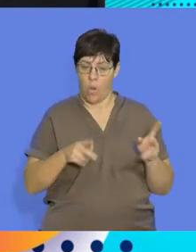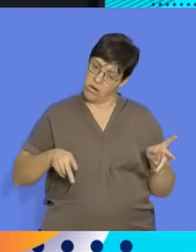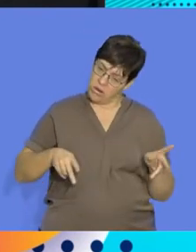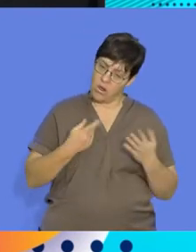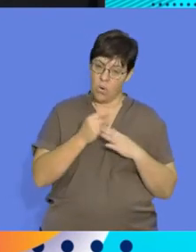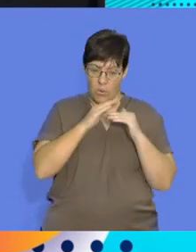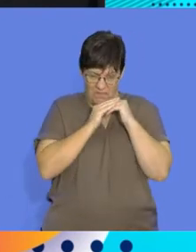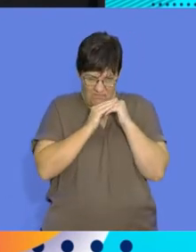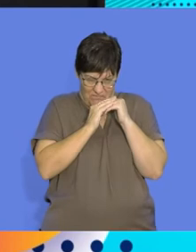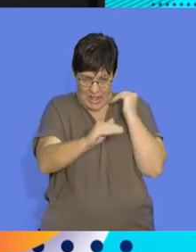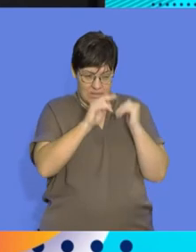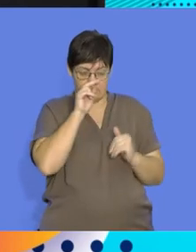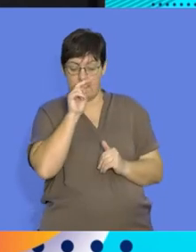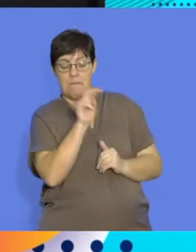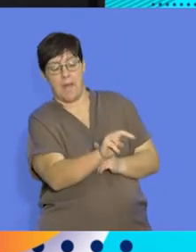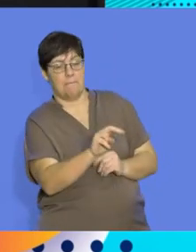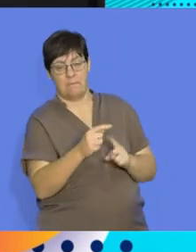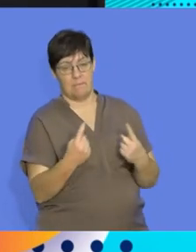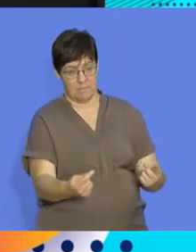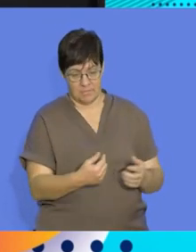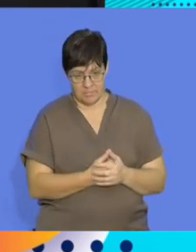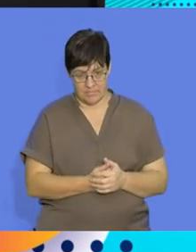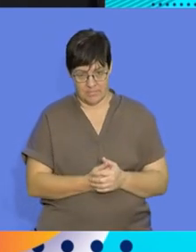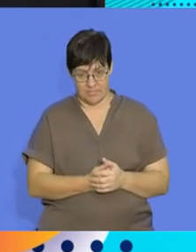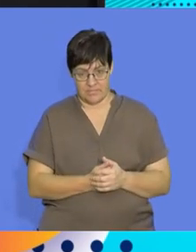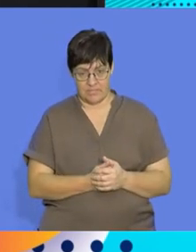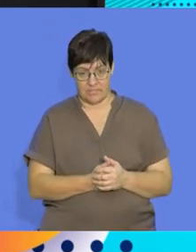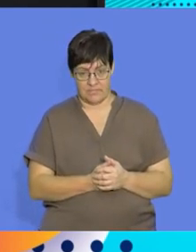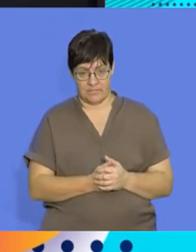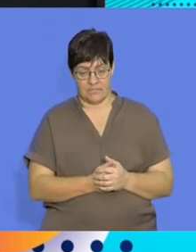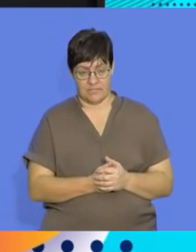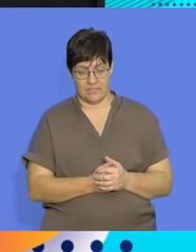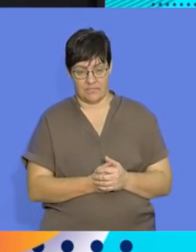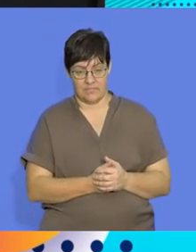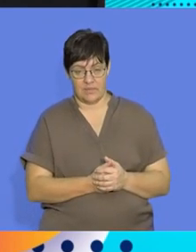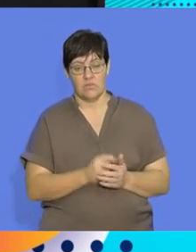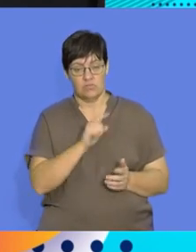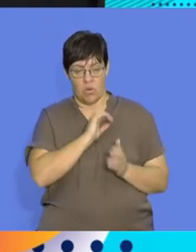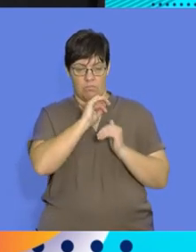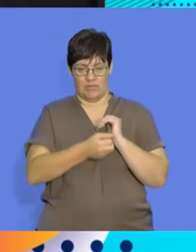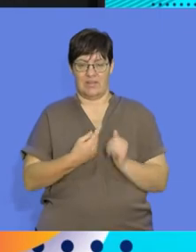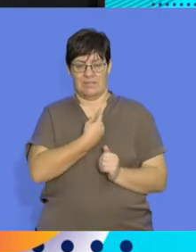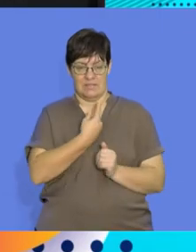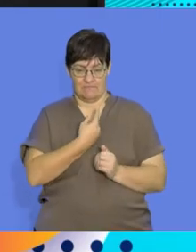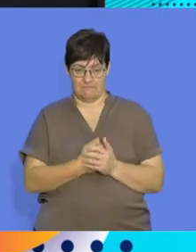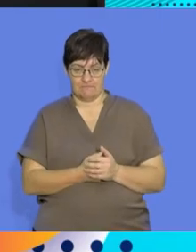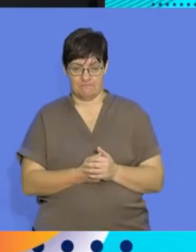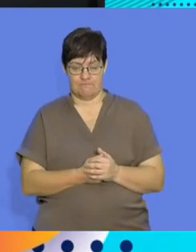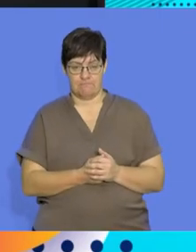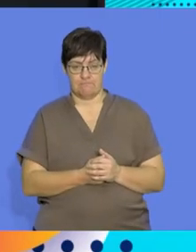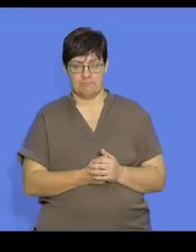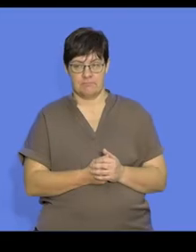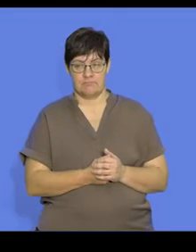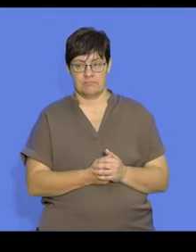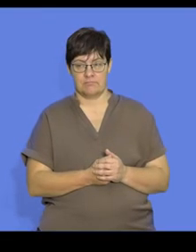motionless or flat on the ground so that they are not seen as probable prey by the predators.